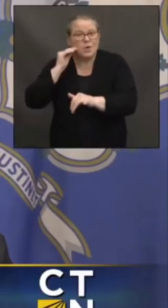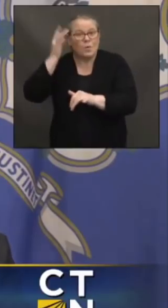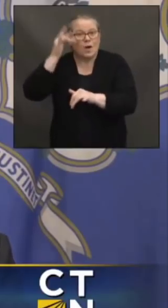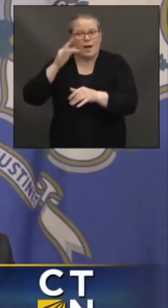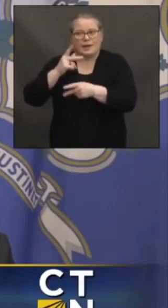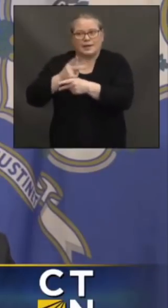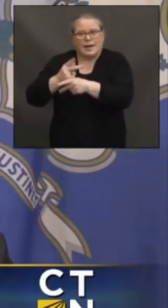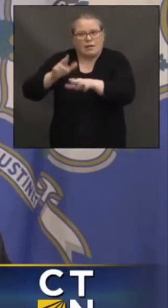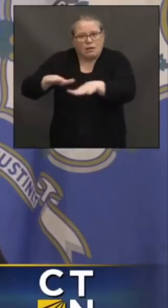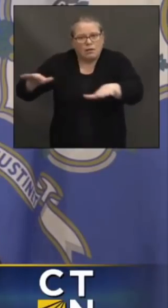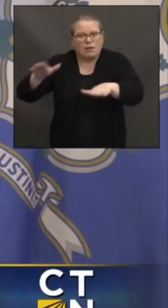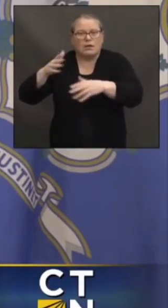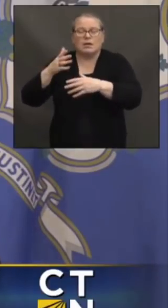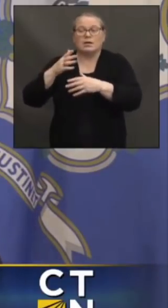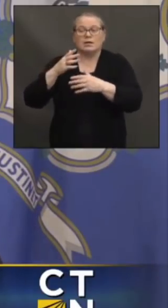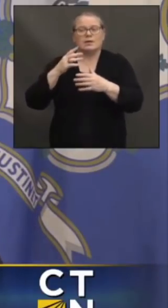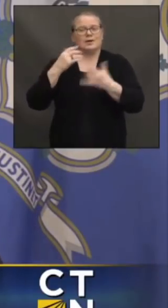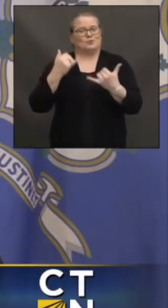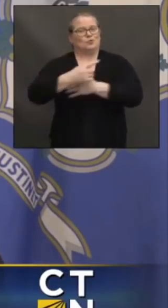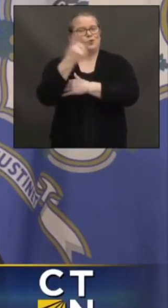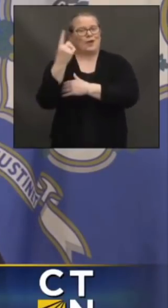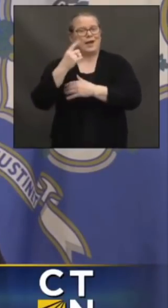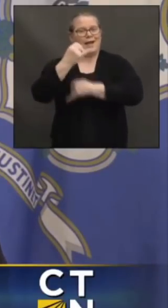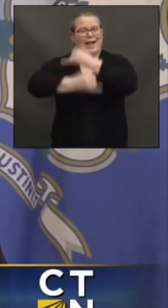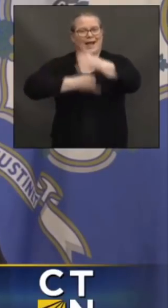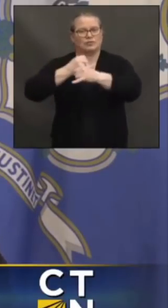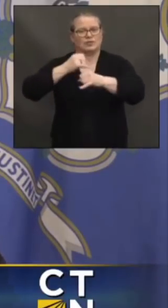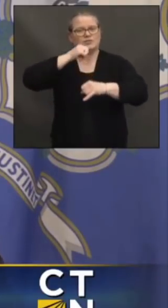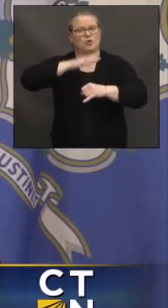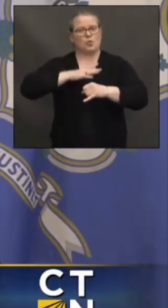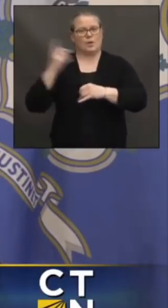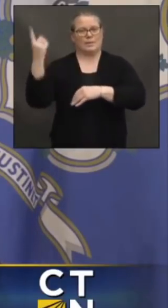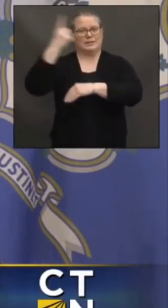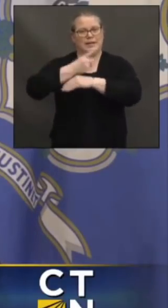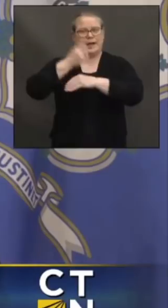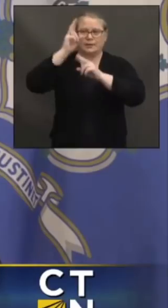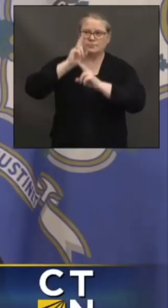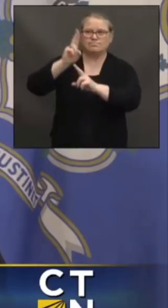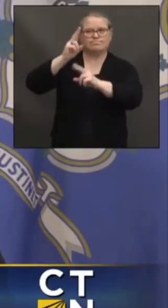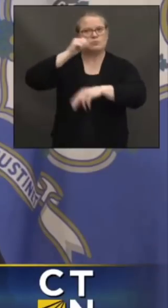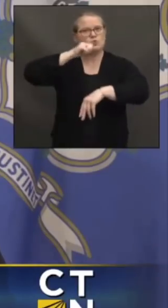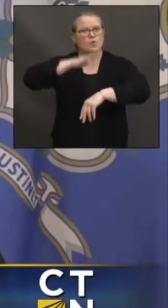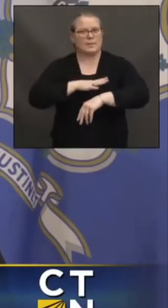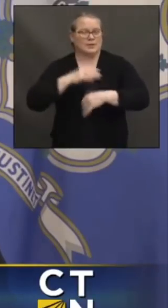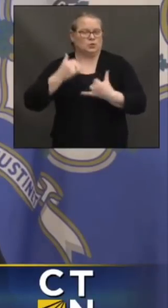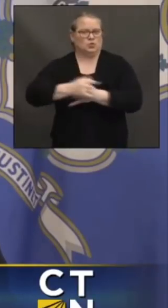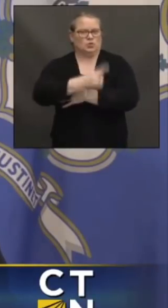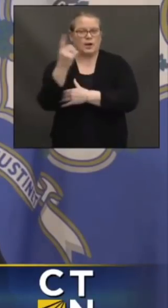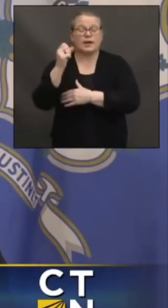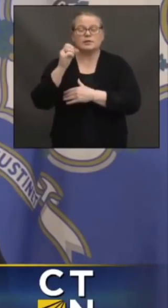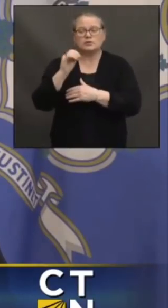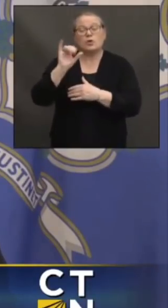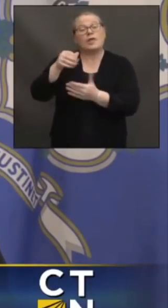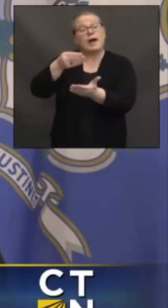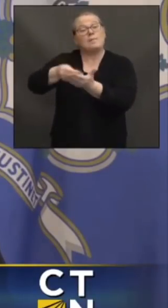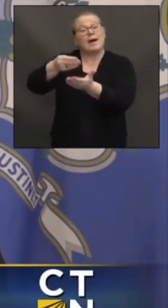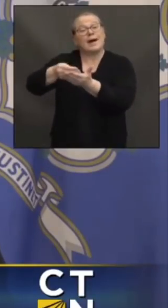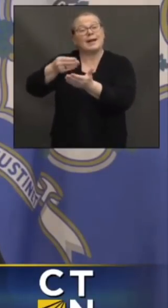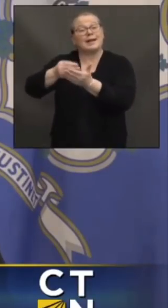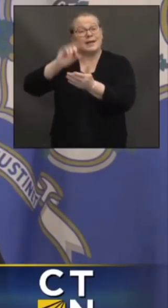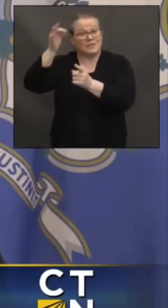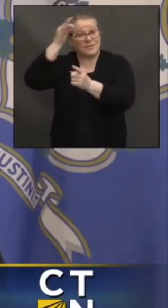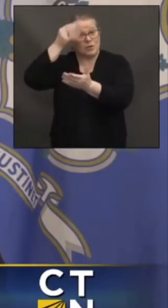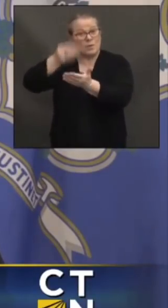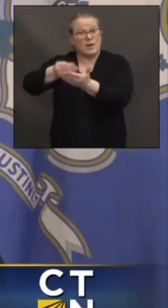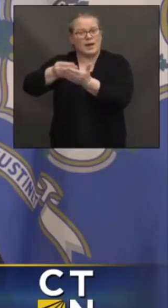the emphasis that the American Rescue Plan placed upon child care and day care. We're going to have Beth by